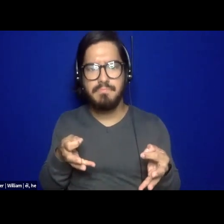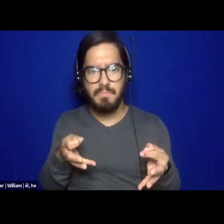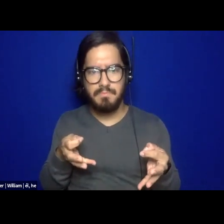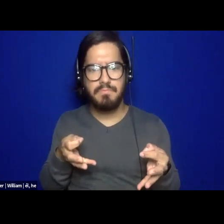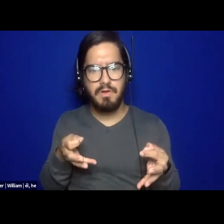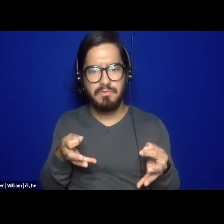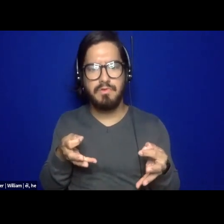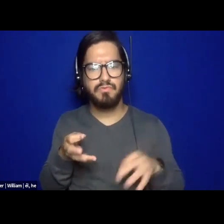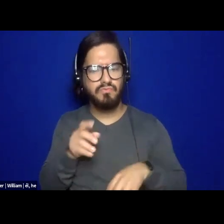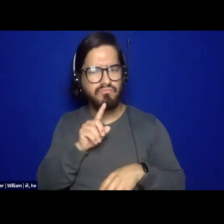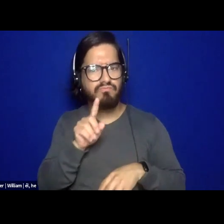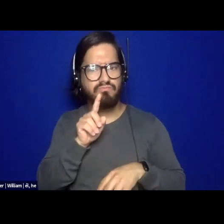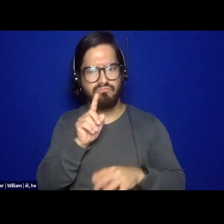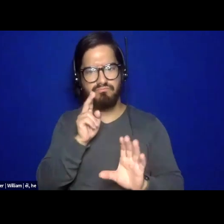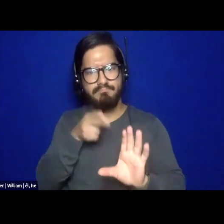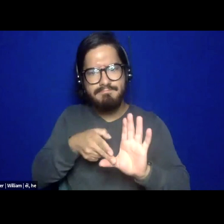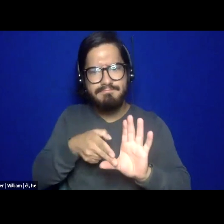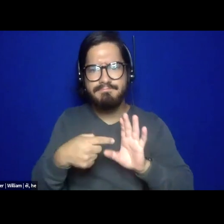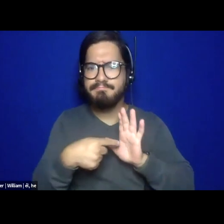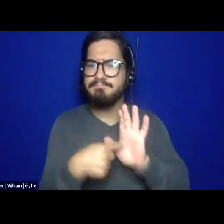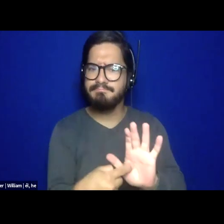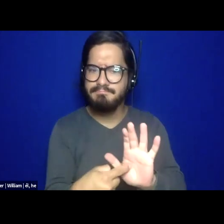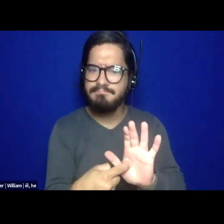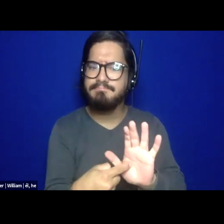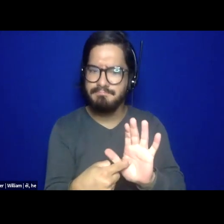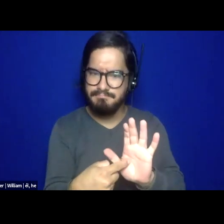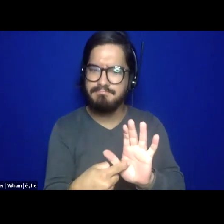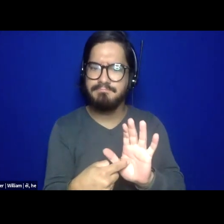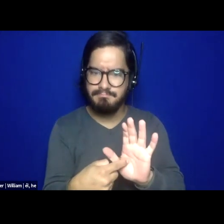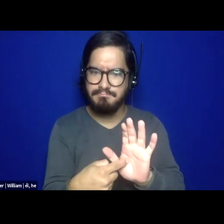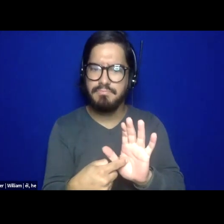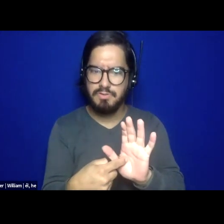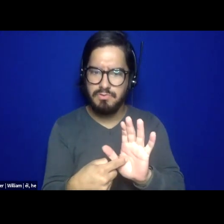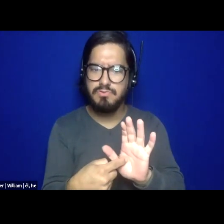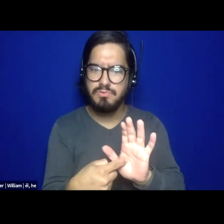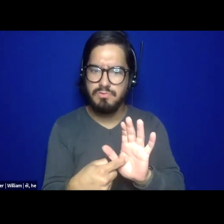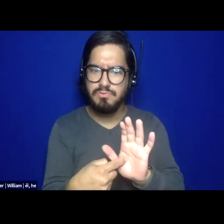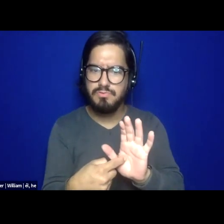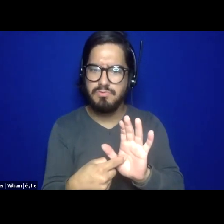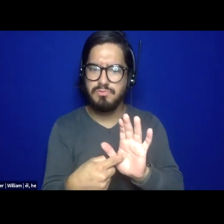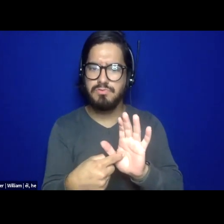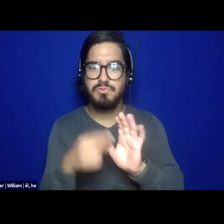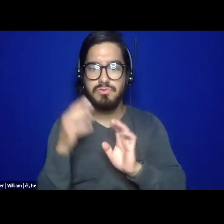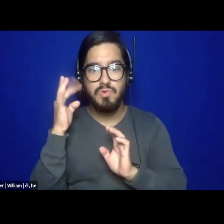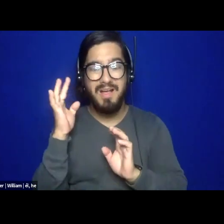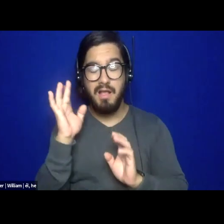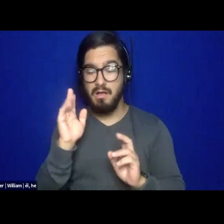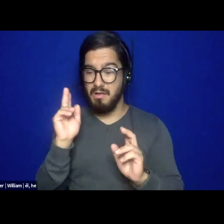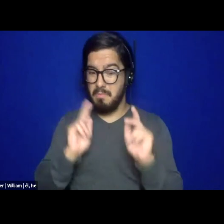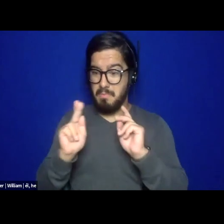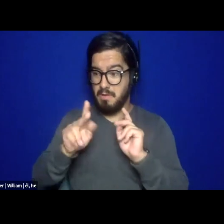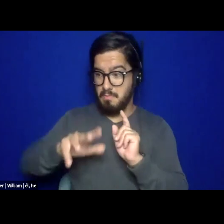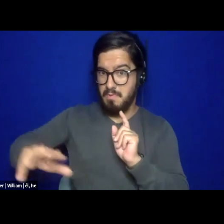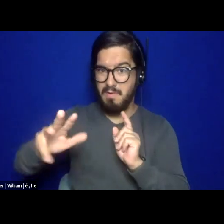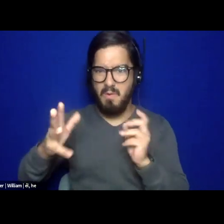because someone saw fit to lift me, and so what I love to do now is to